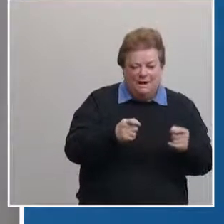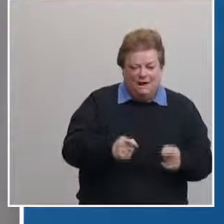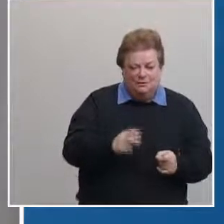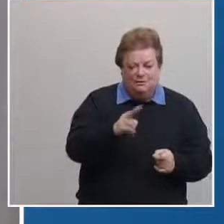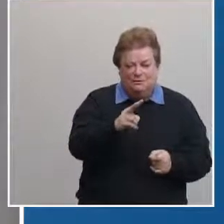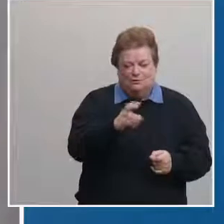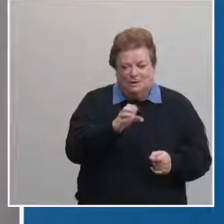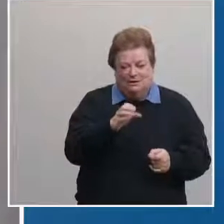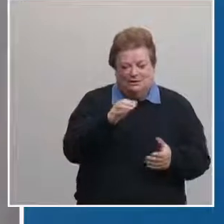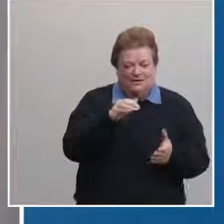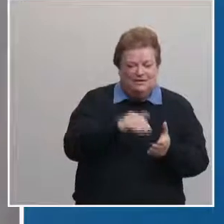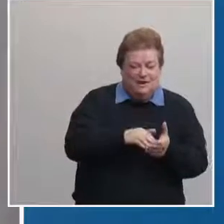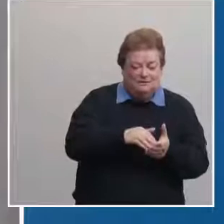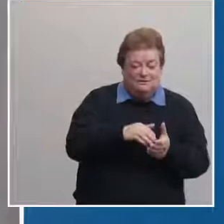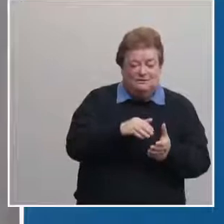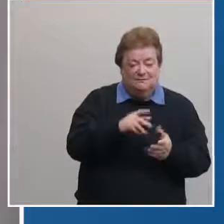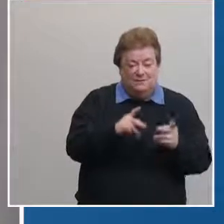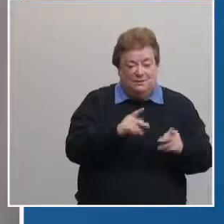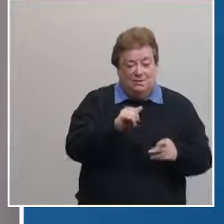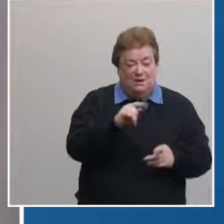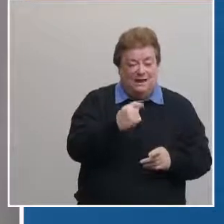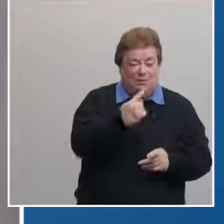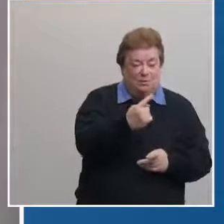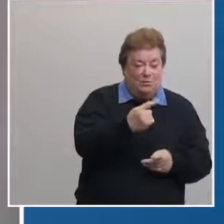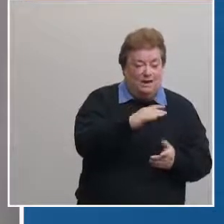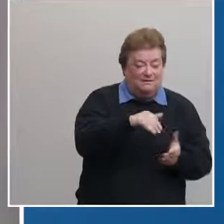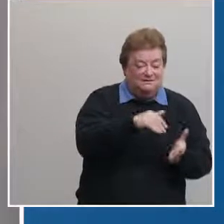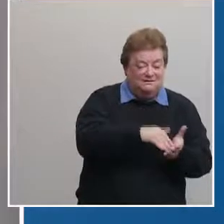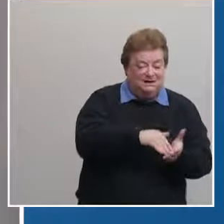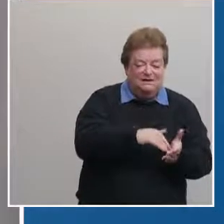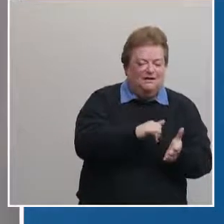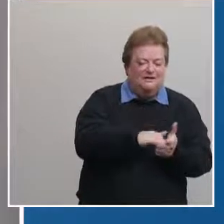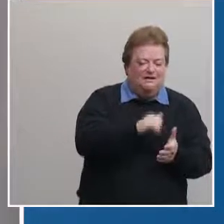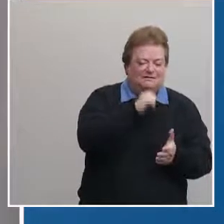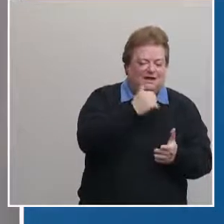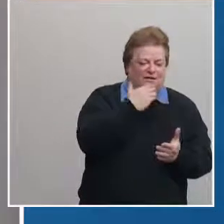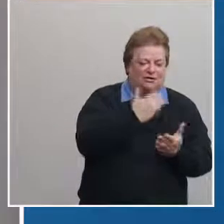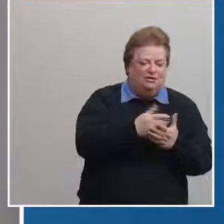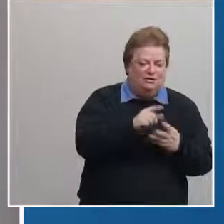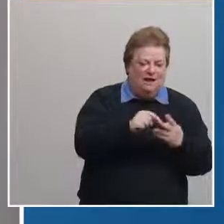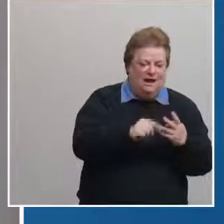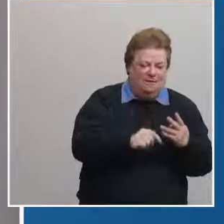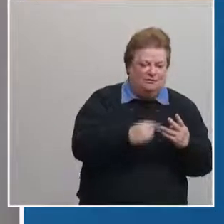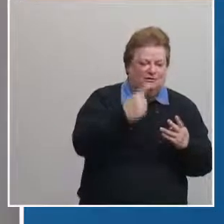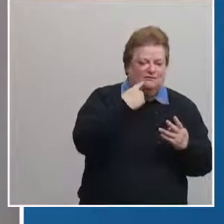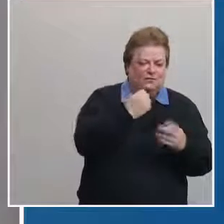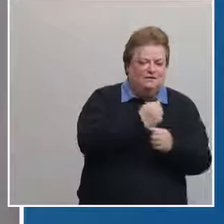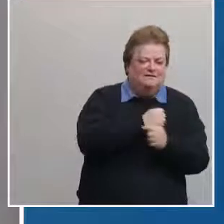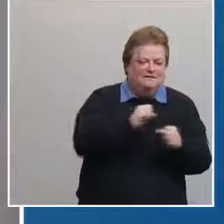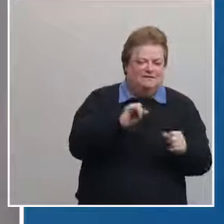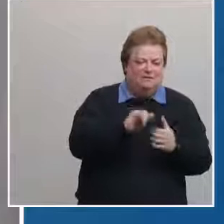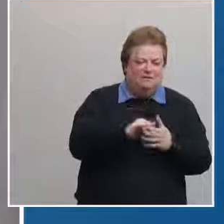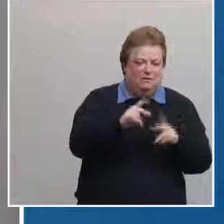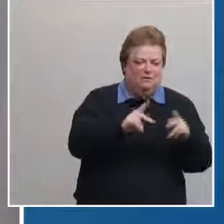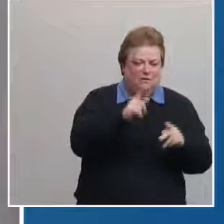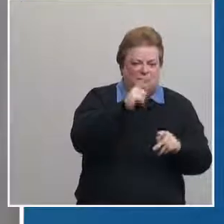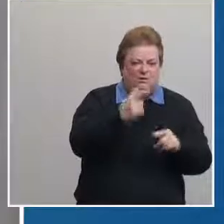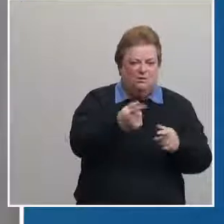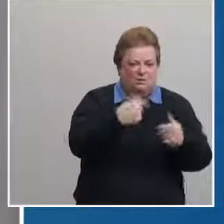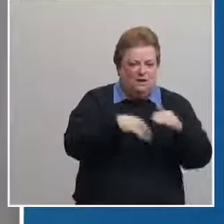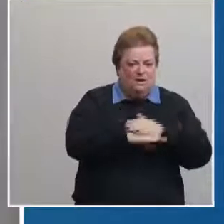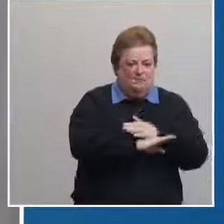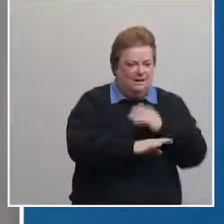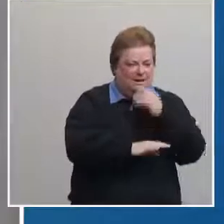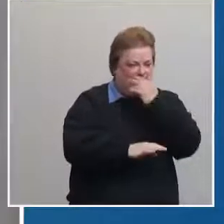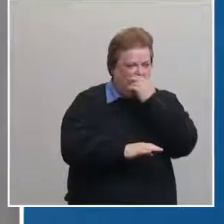that one senior center is really not a not a good option for the safety of the individuals coming in so